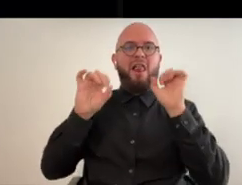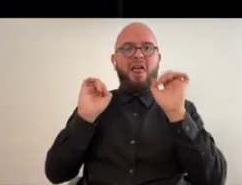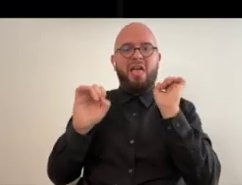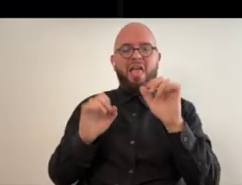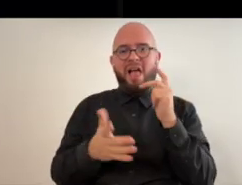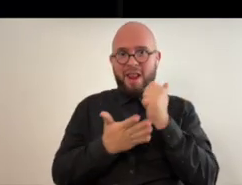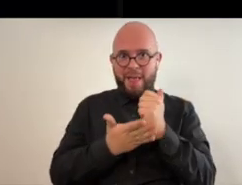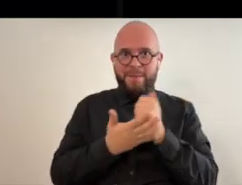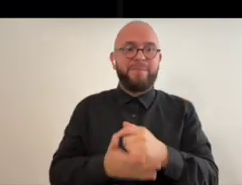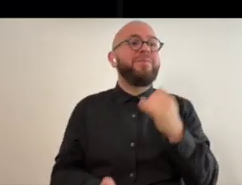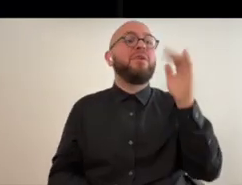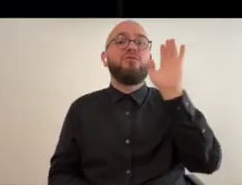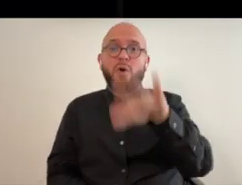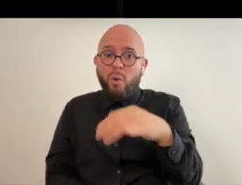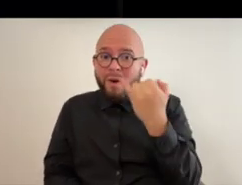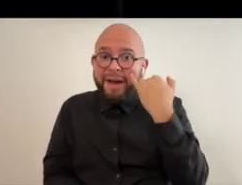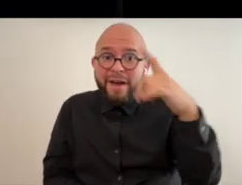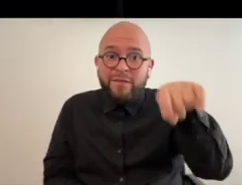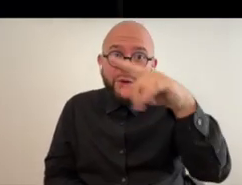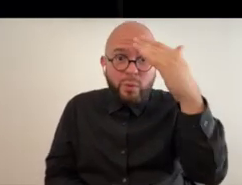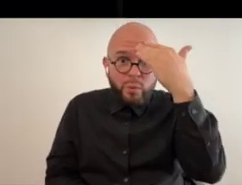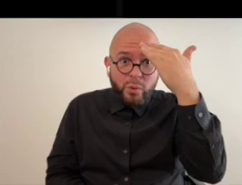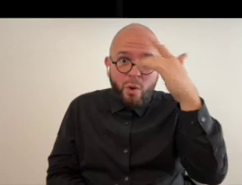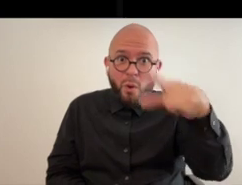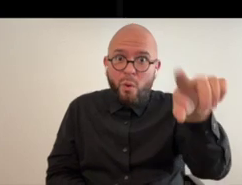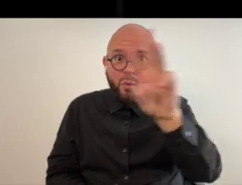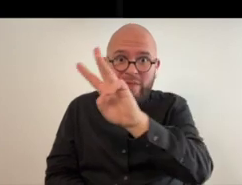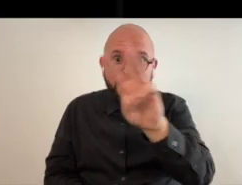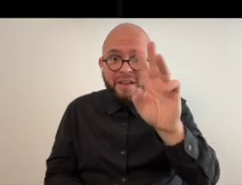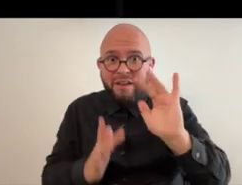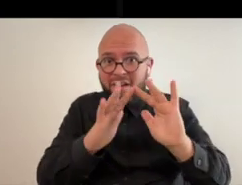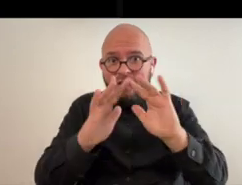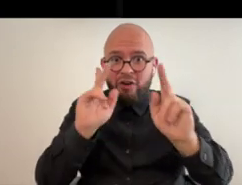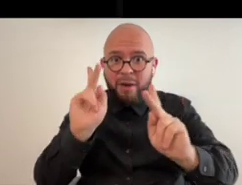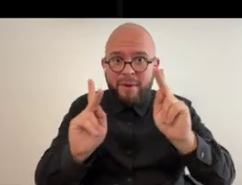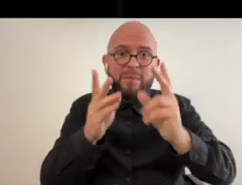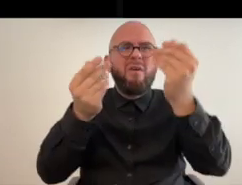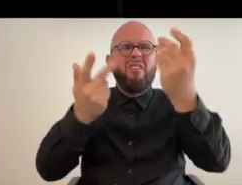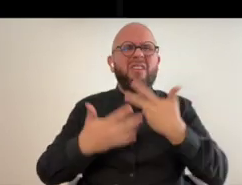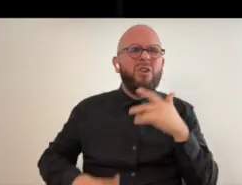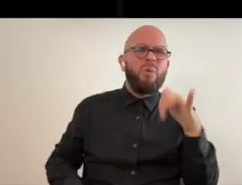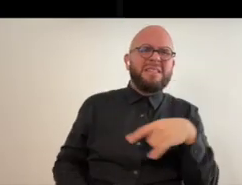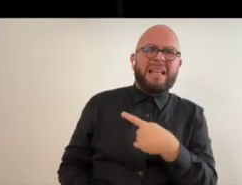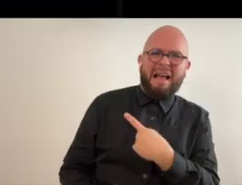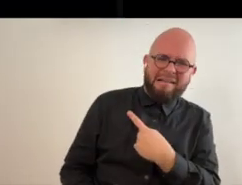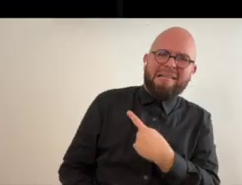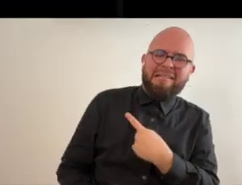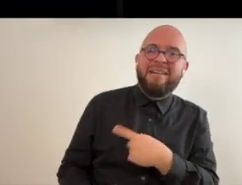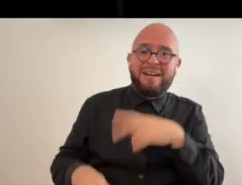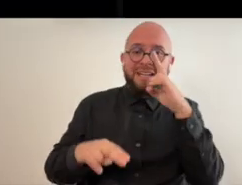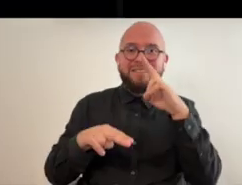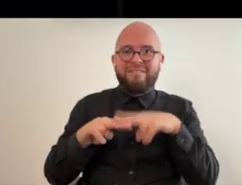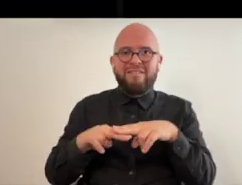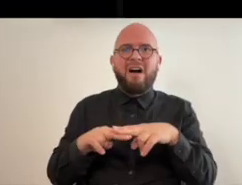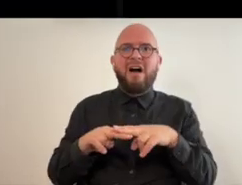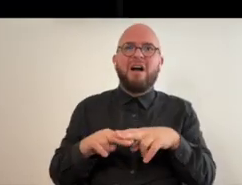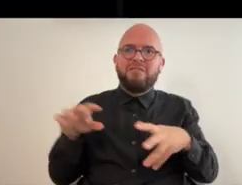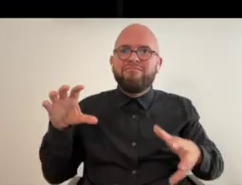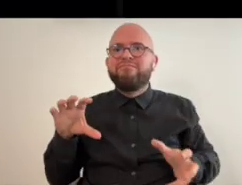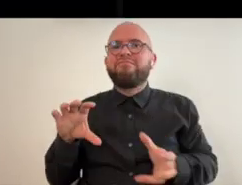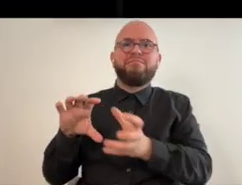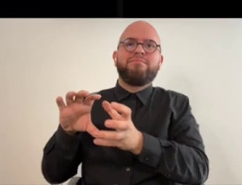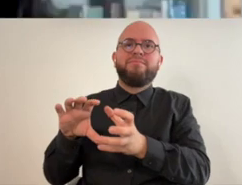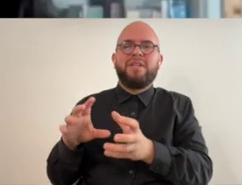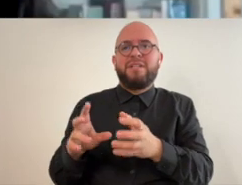they will help us out if you know out there in the world of the webs tell us what these pieces are it's a really fun thing to add